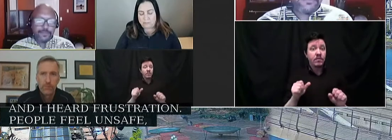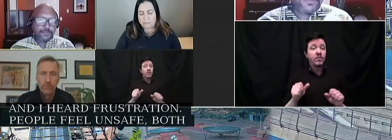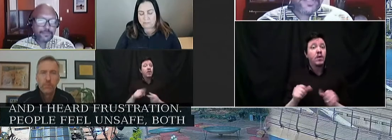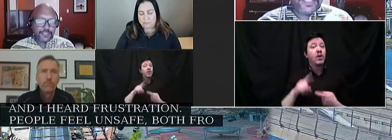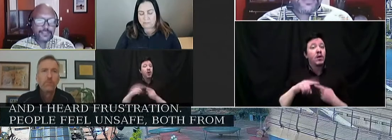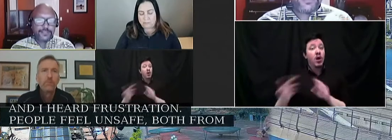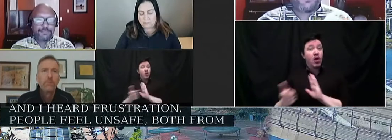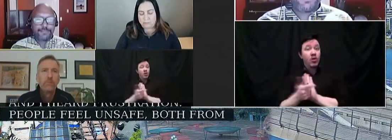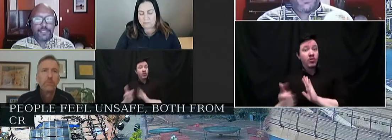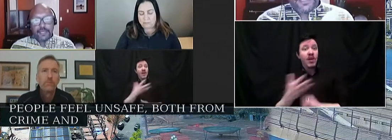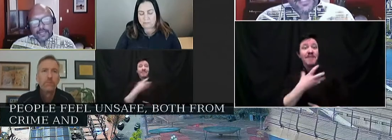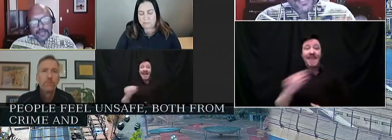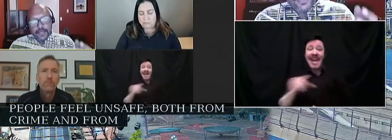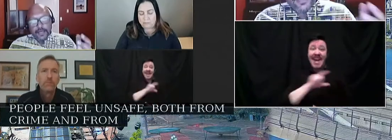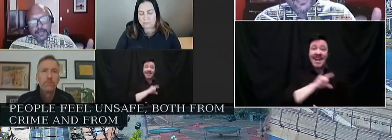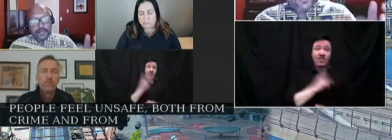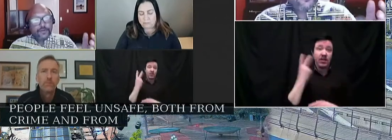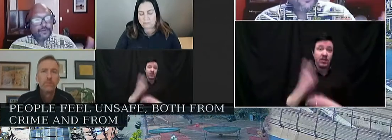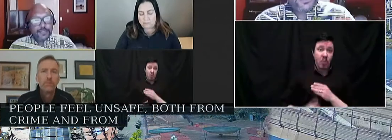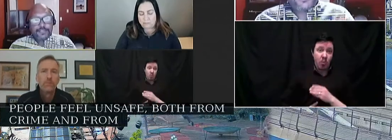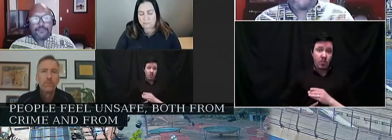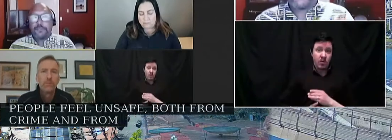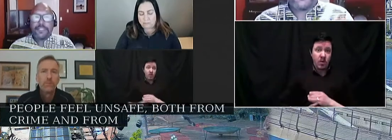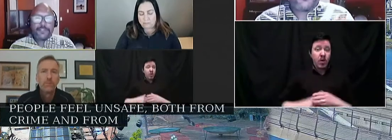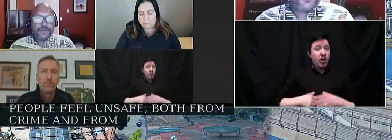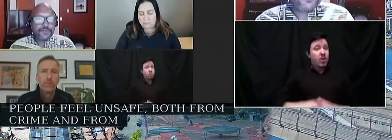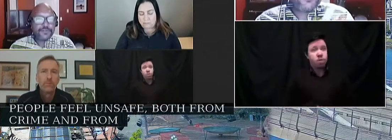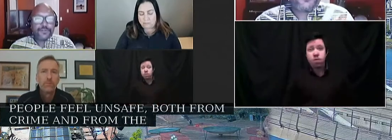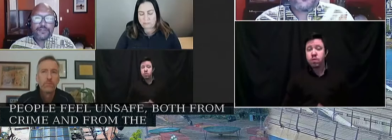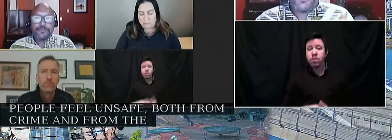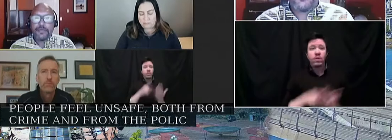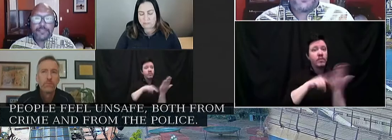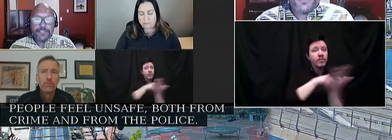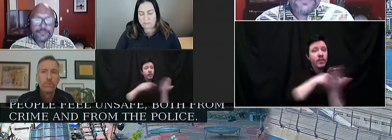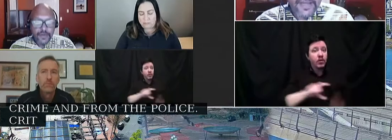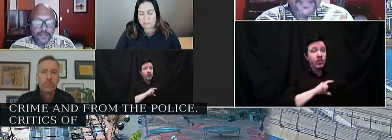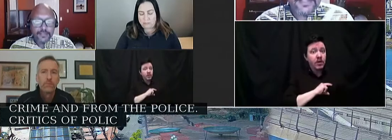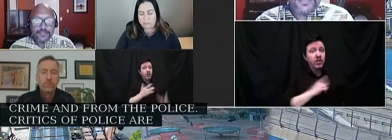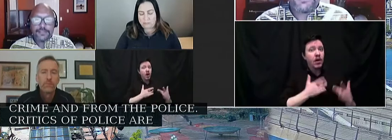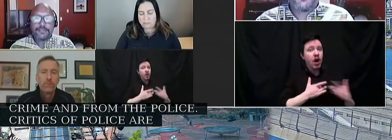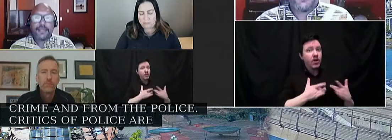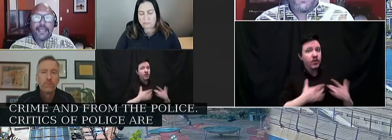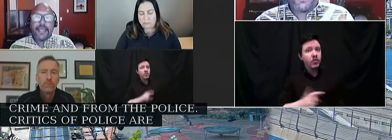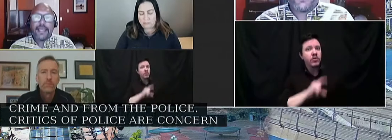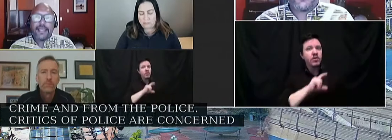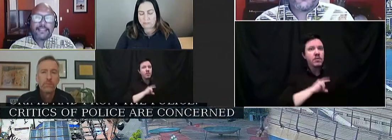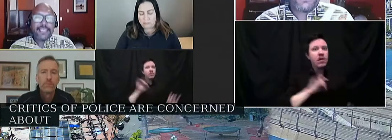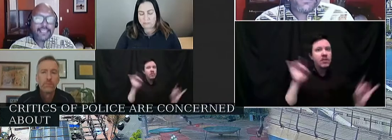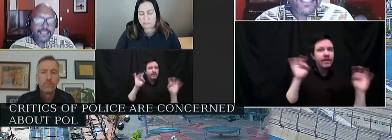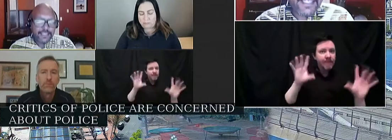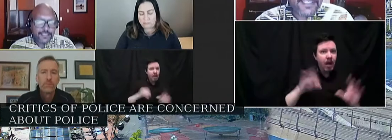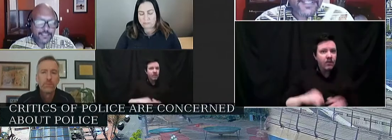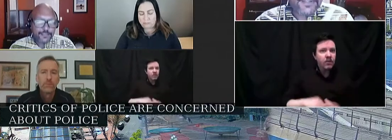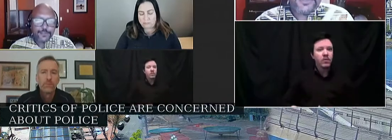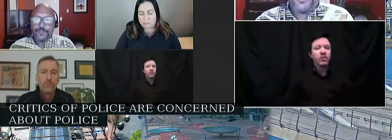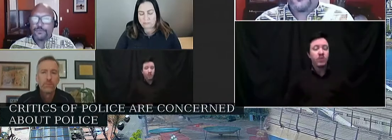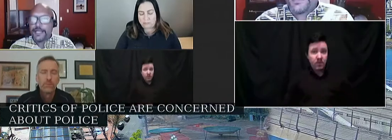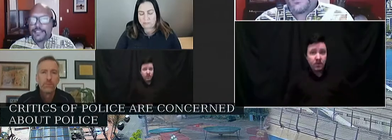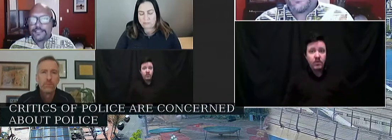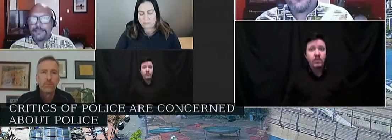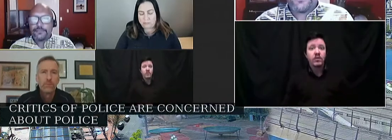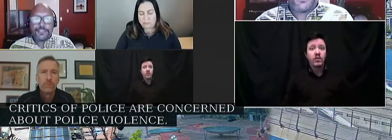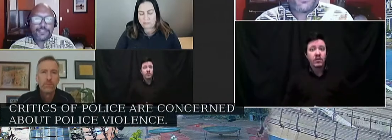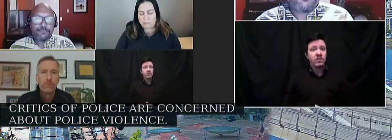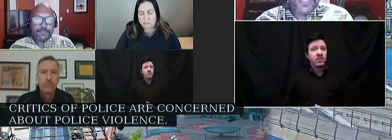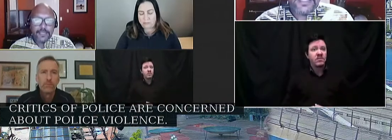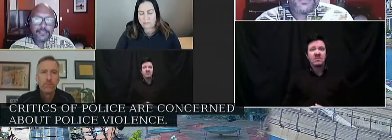from the police. Critics of police are concerned about police violence and the institutional